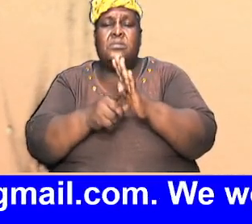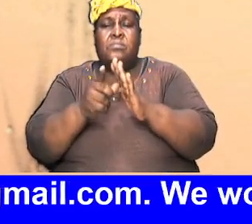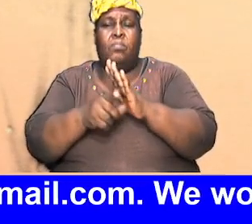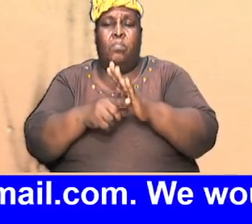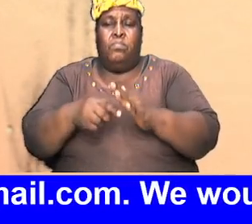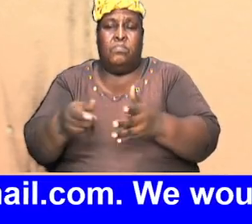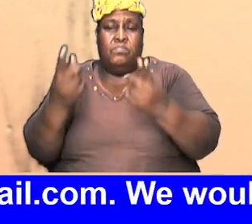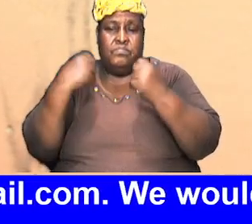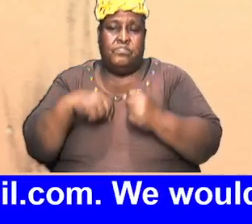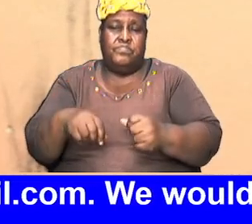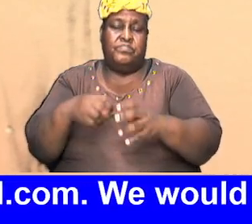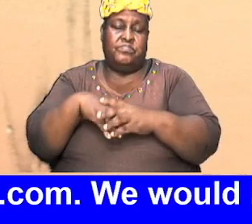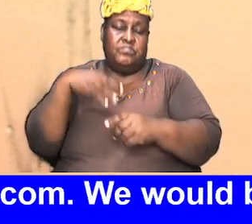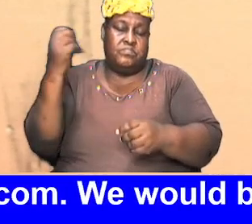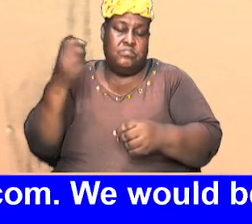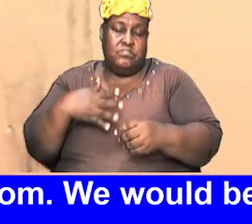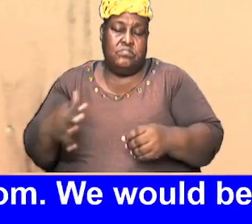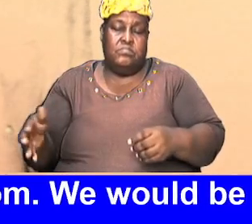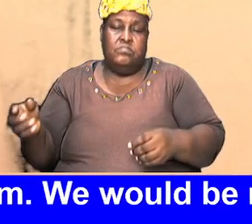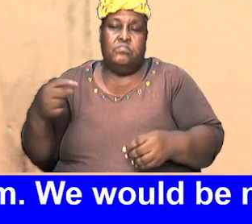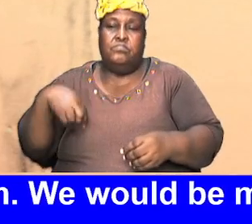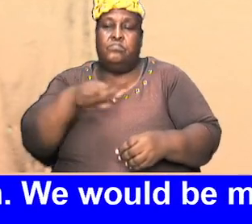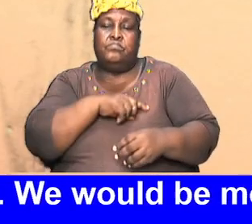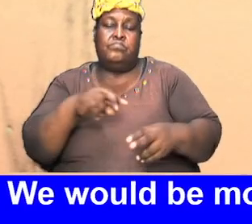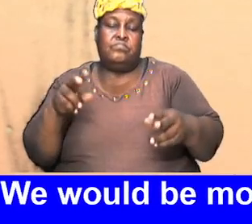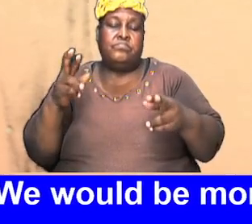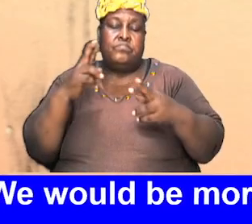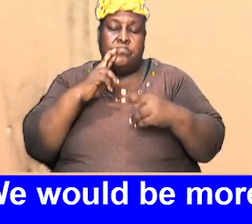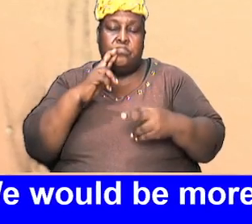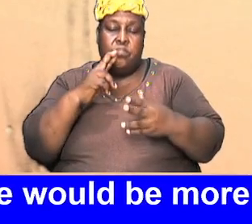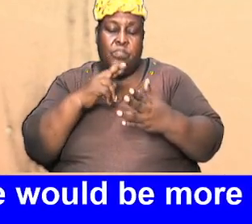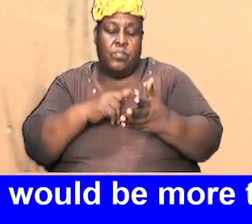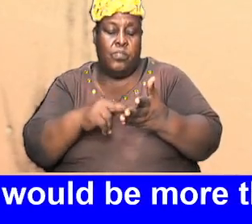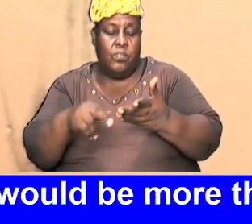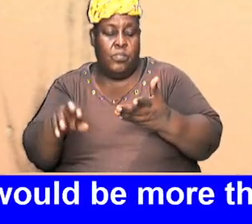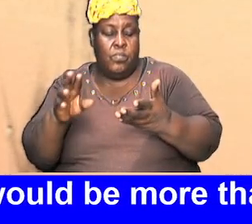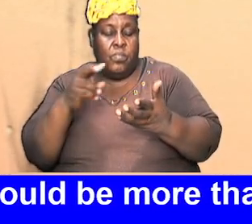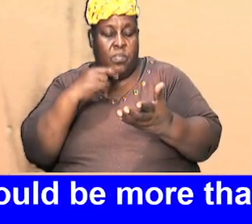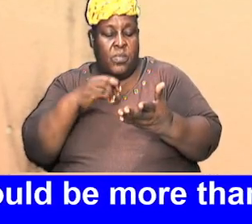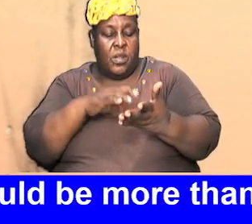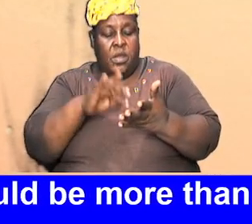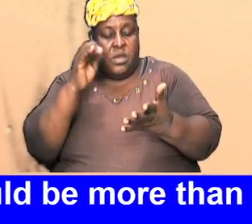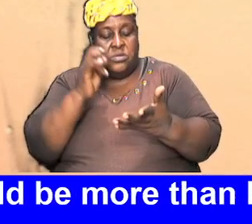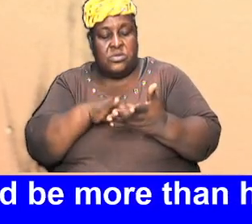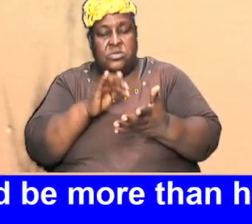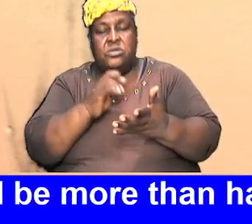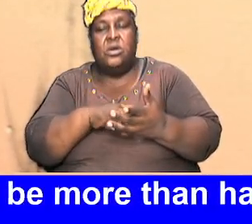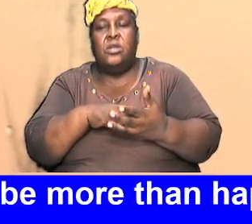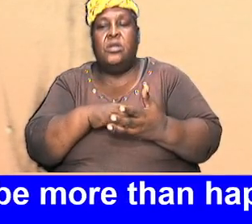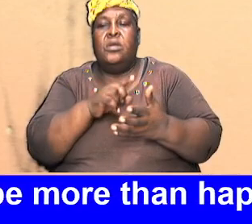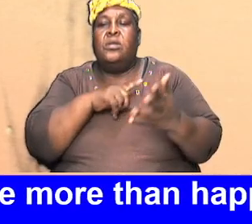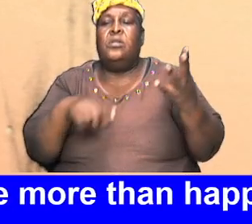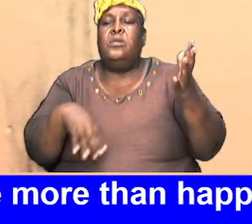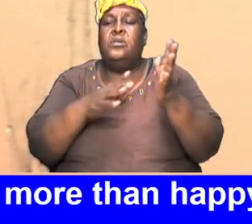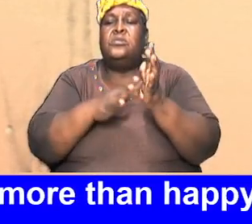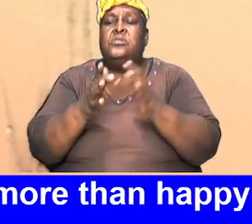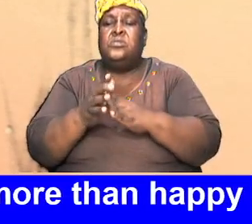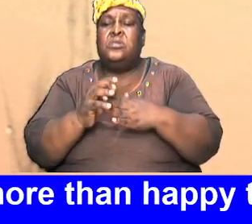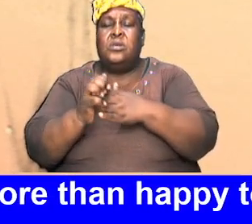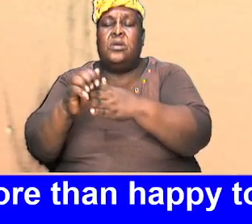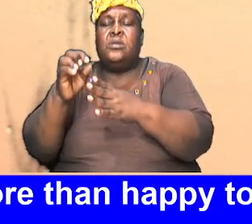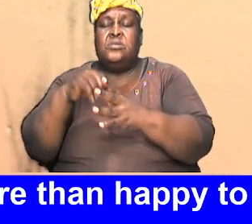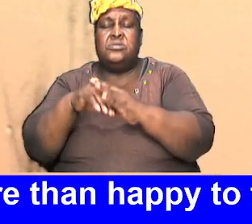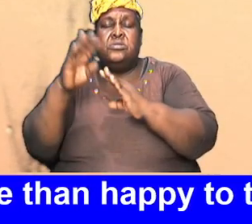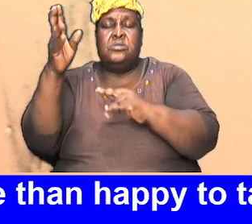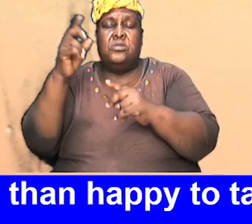comes from the things that we have read the things that we have looked at the things that we have discussed Lord Jesus guide us in your